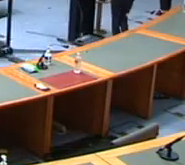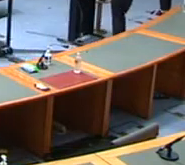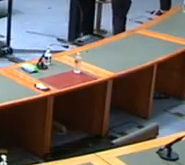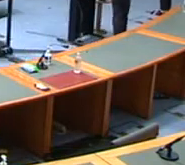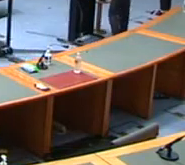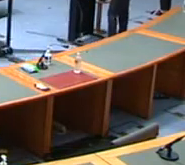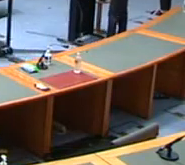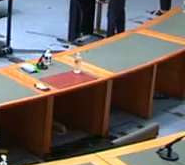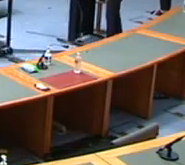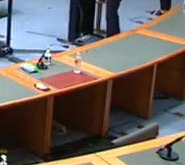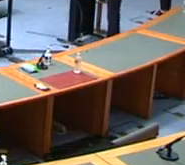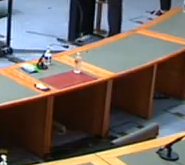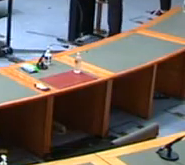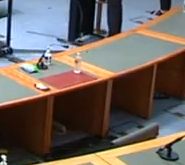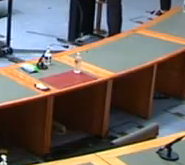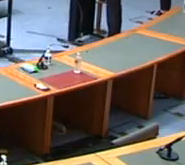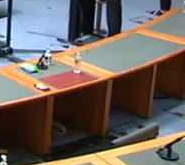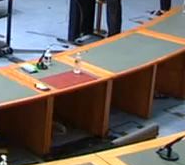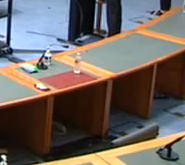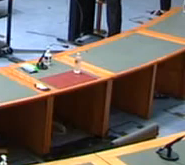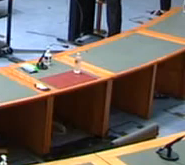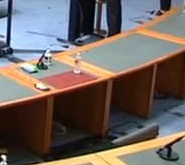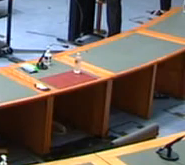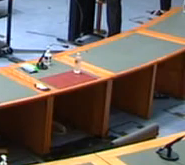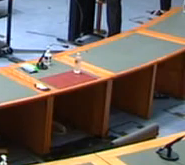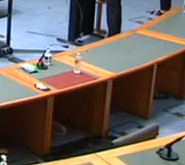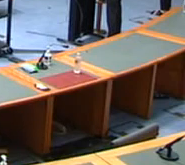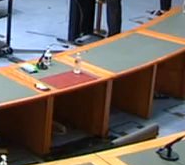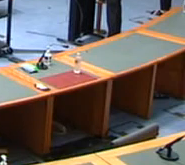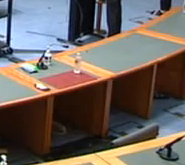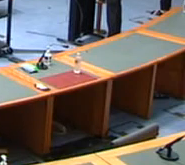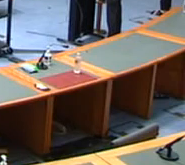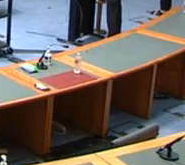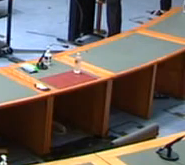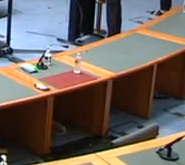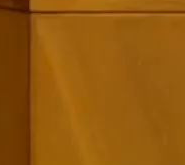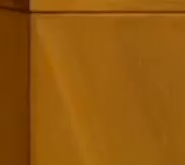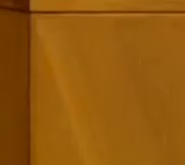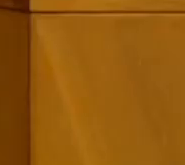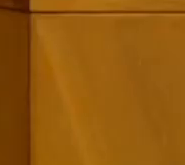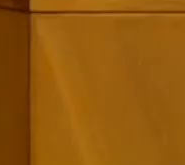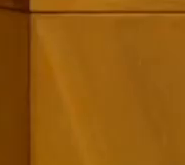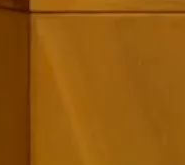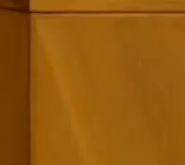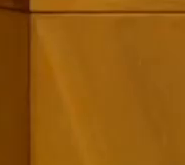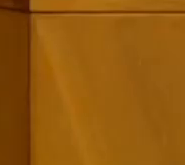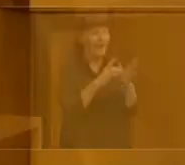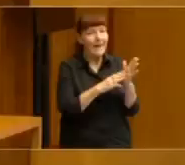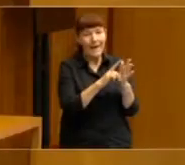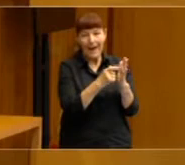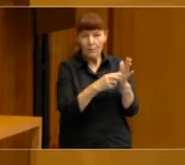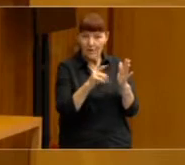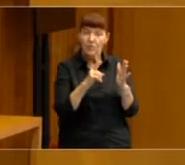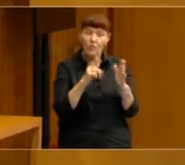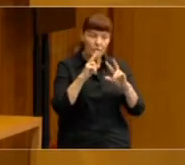Thank you very much to Professor McAllister and Dr Cameron for helping us to unpack and understand some of that